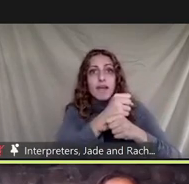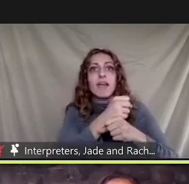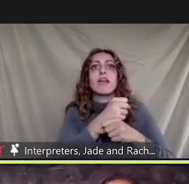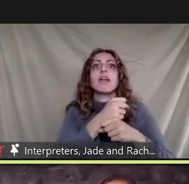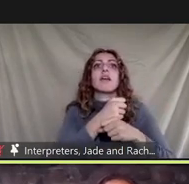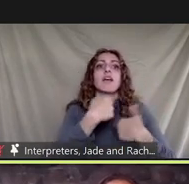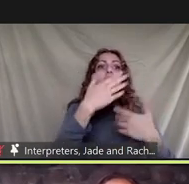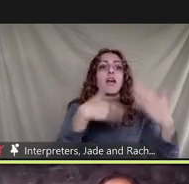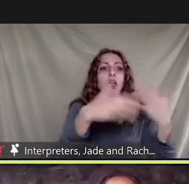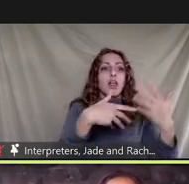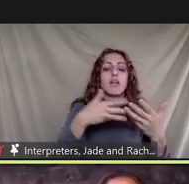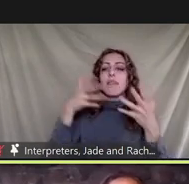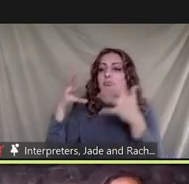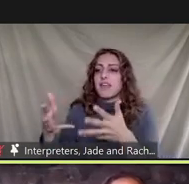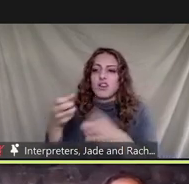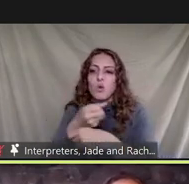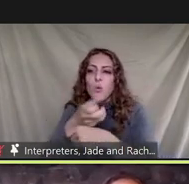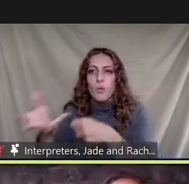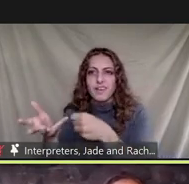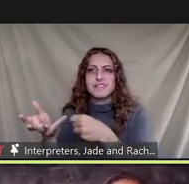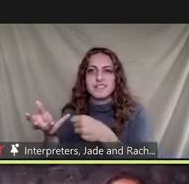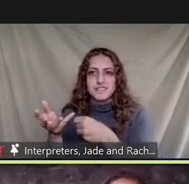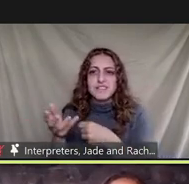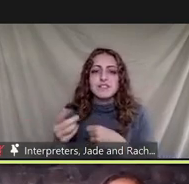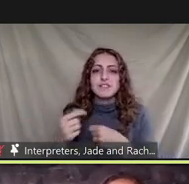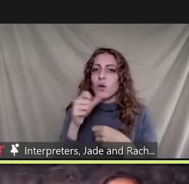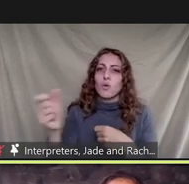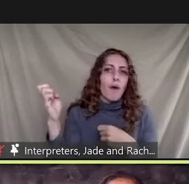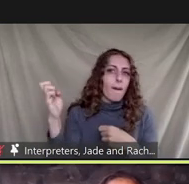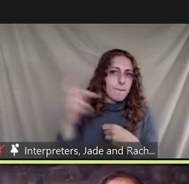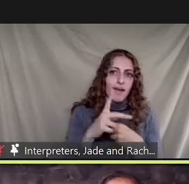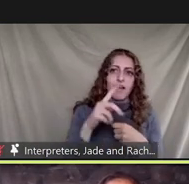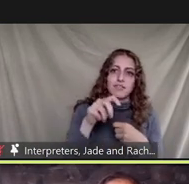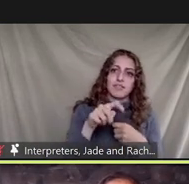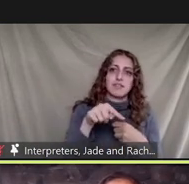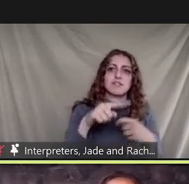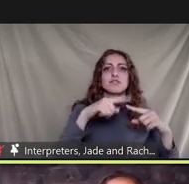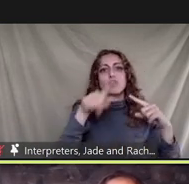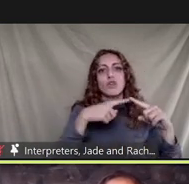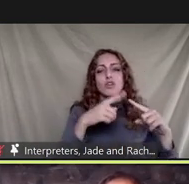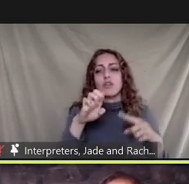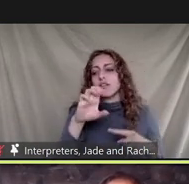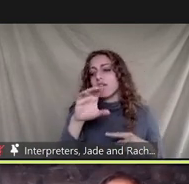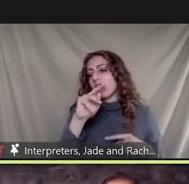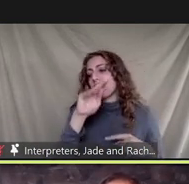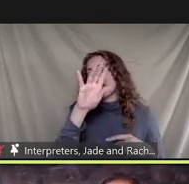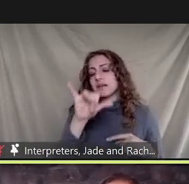plants that are never going to come back into a circular economy whether it's shampoo pesticides